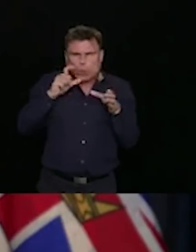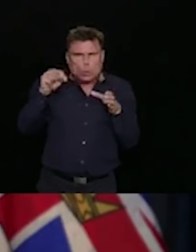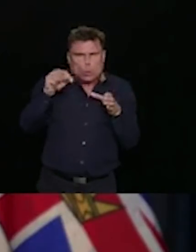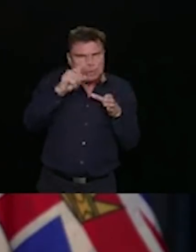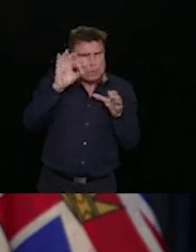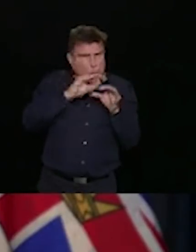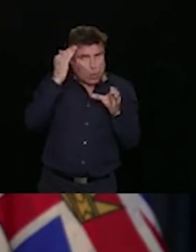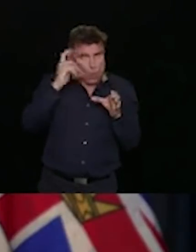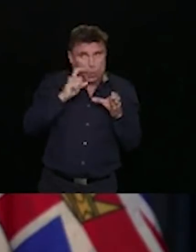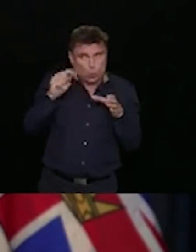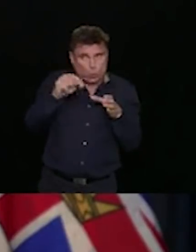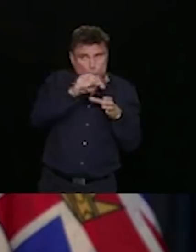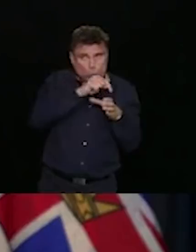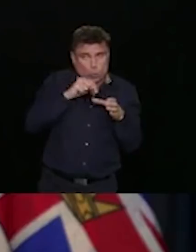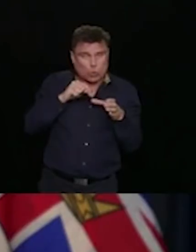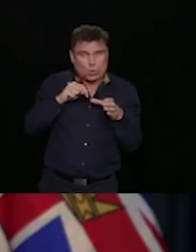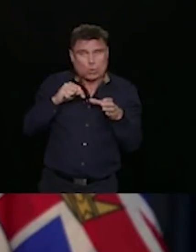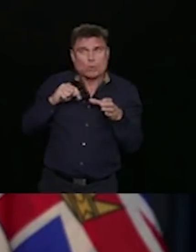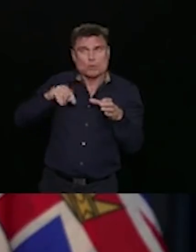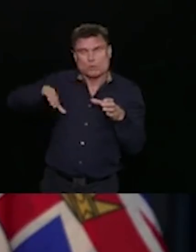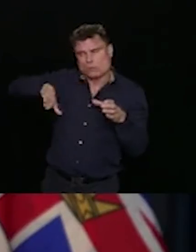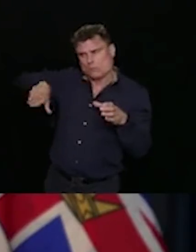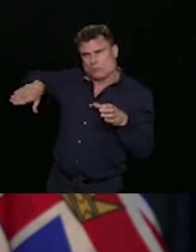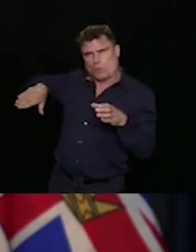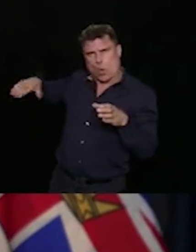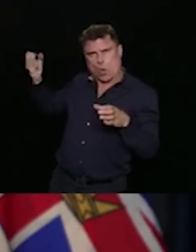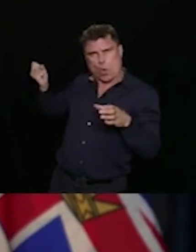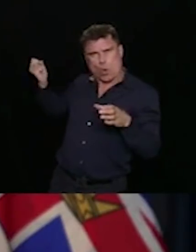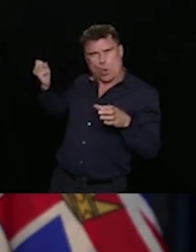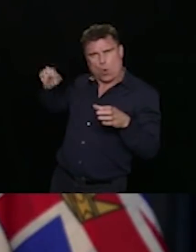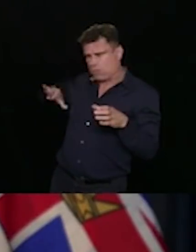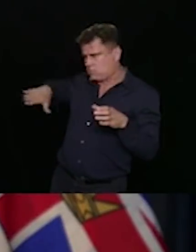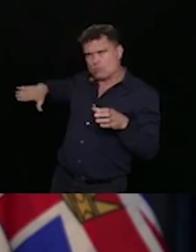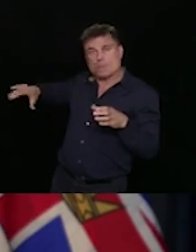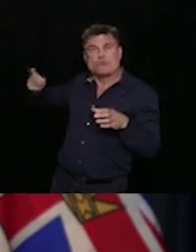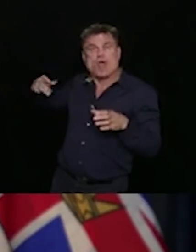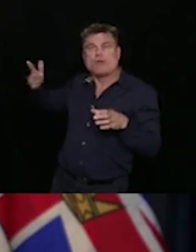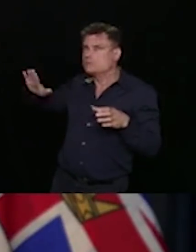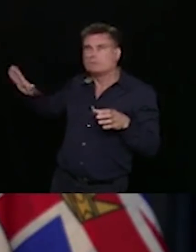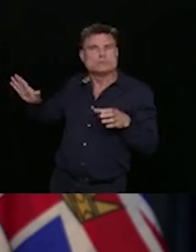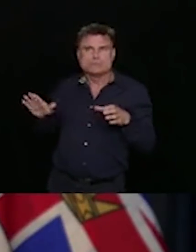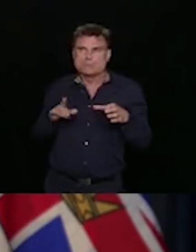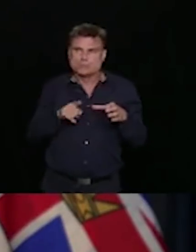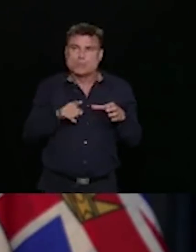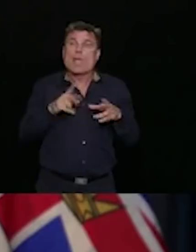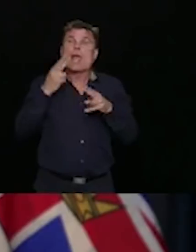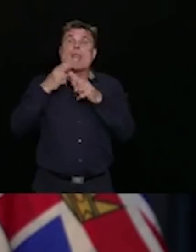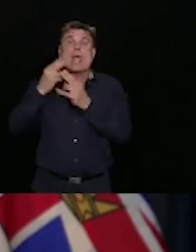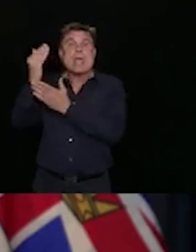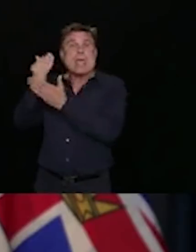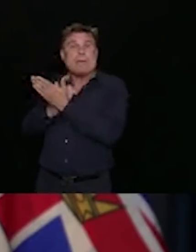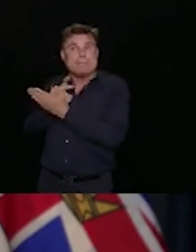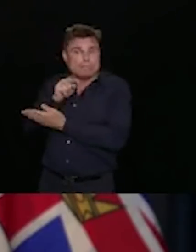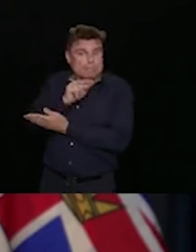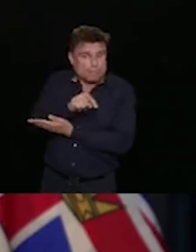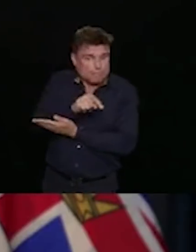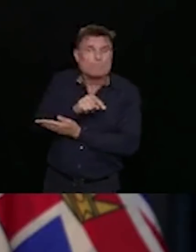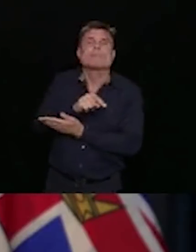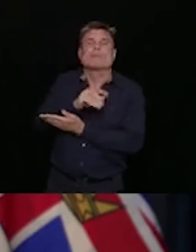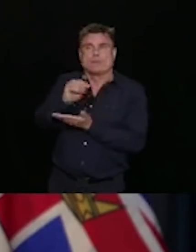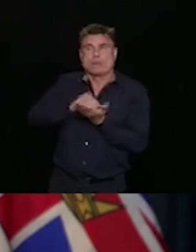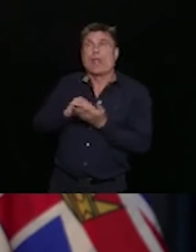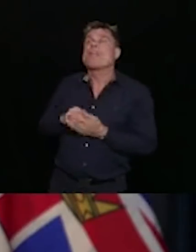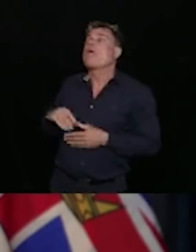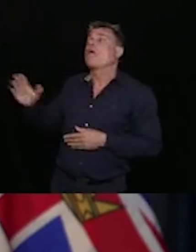and find people if you inadvertently are exposed. We need to do that now. So that we can